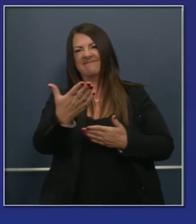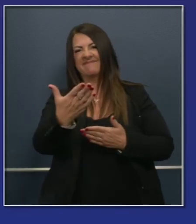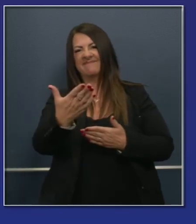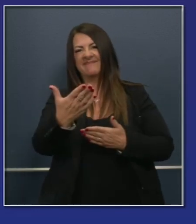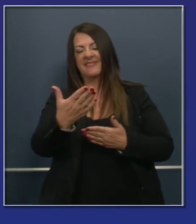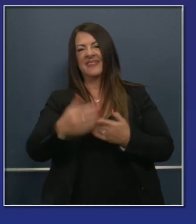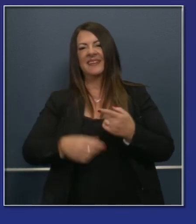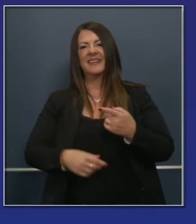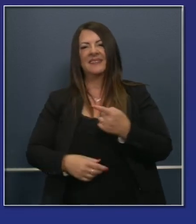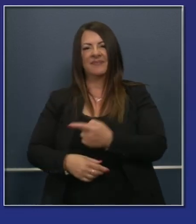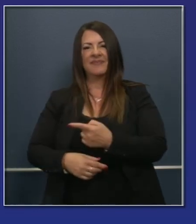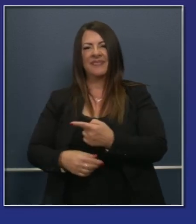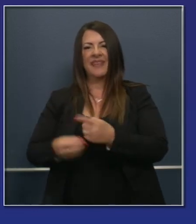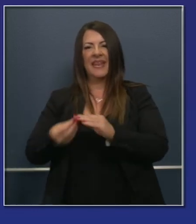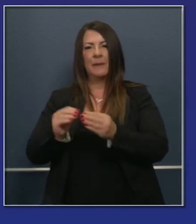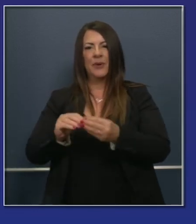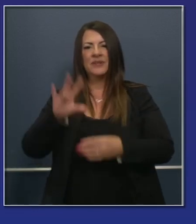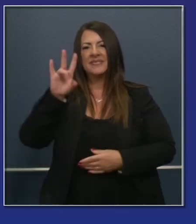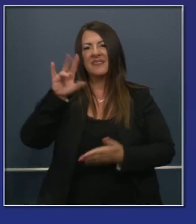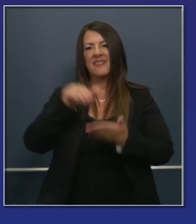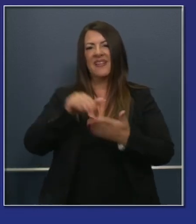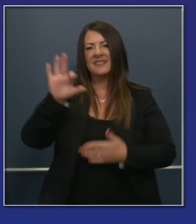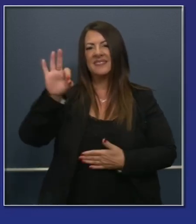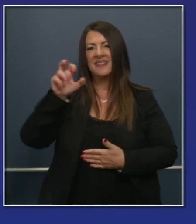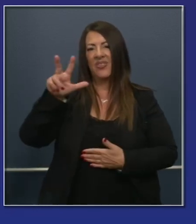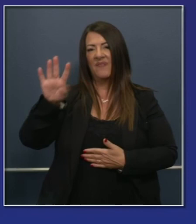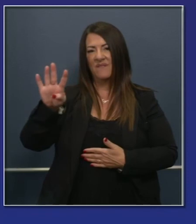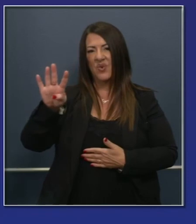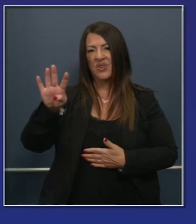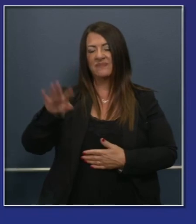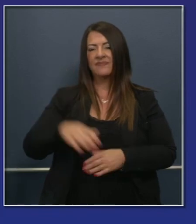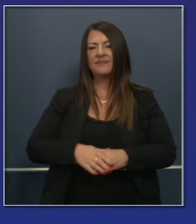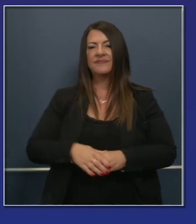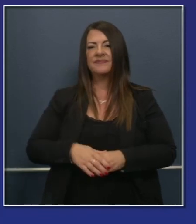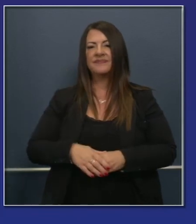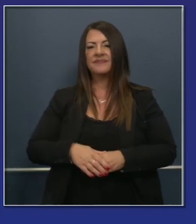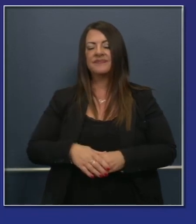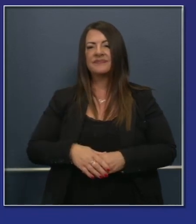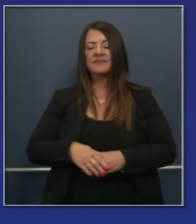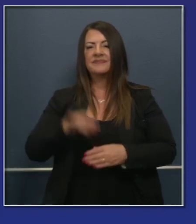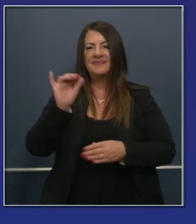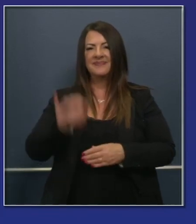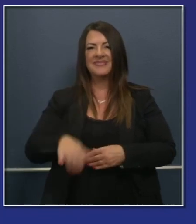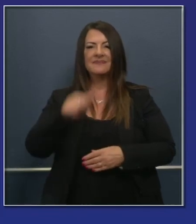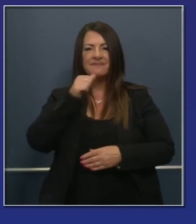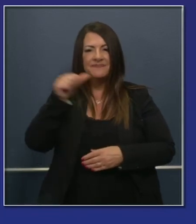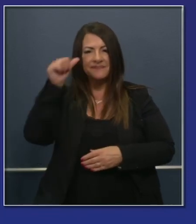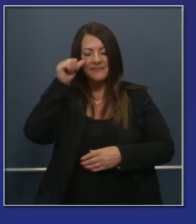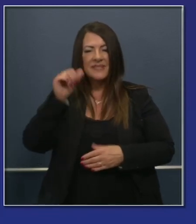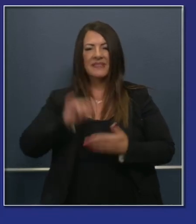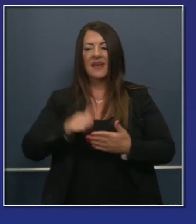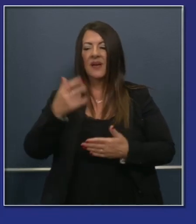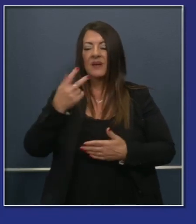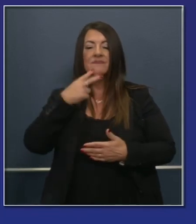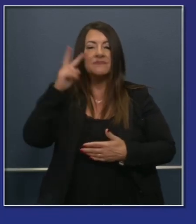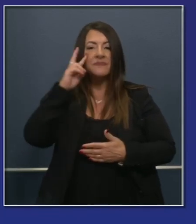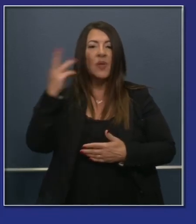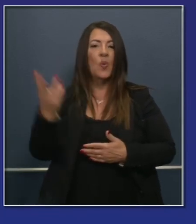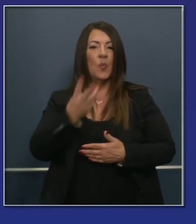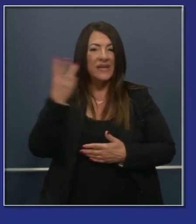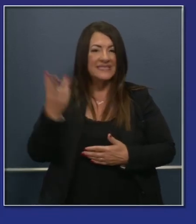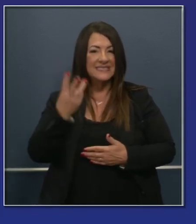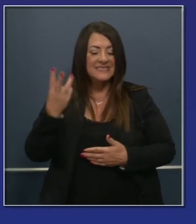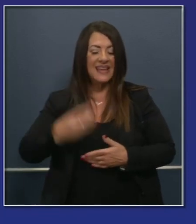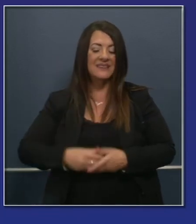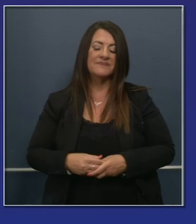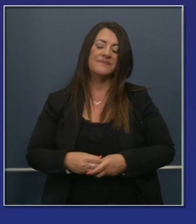,934, as was the case on Wednesday. Before you jot that number down, consider